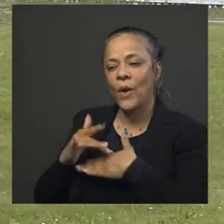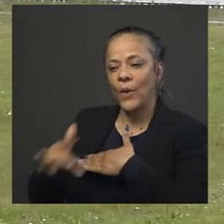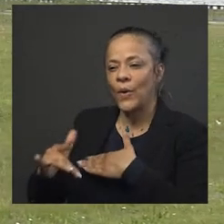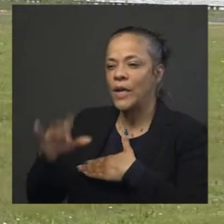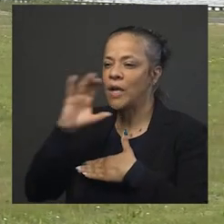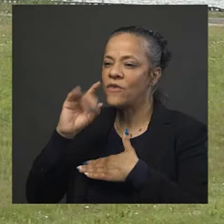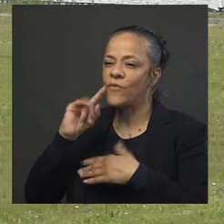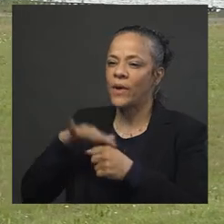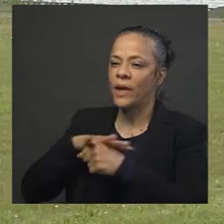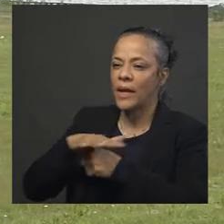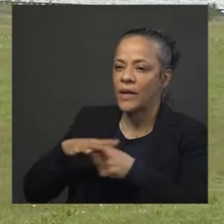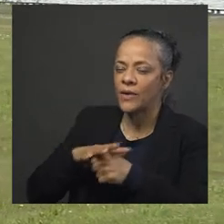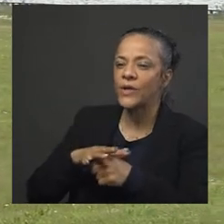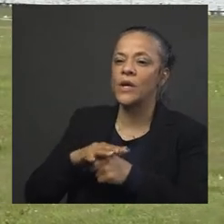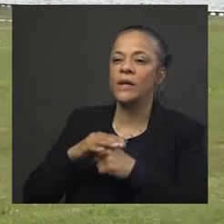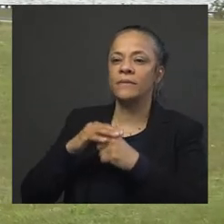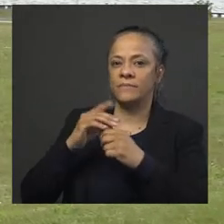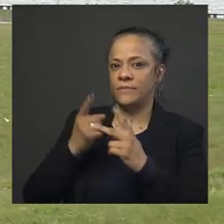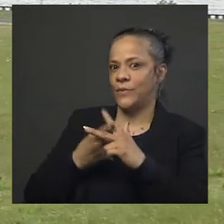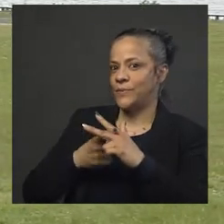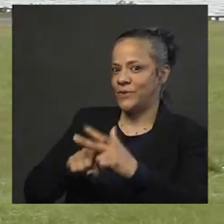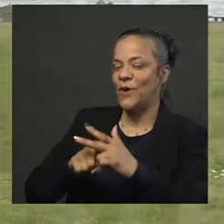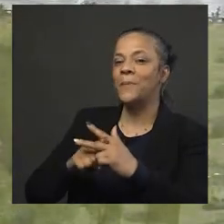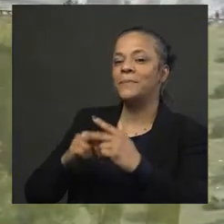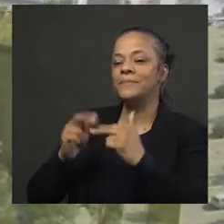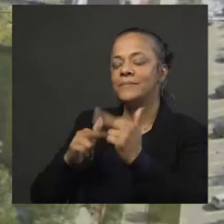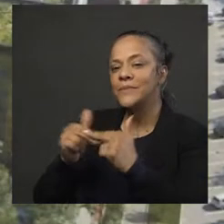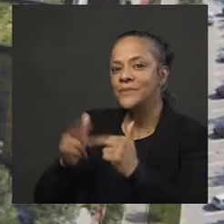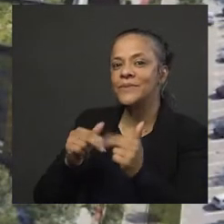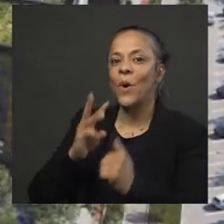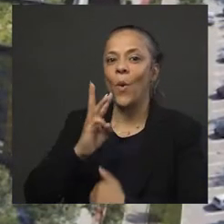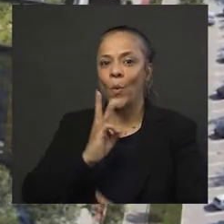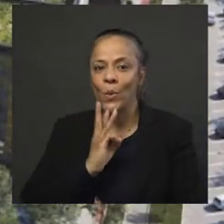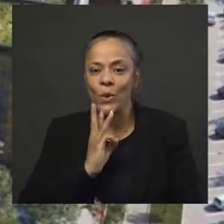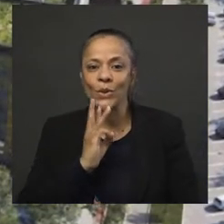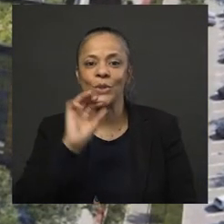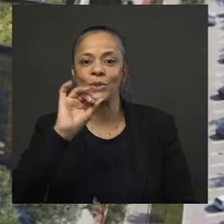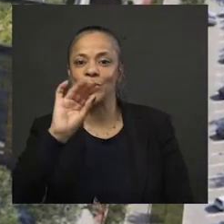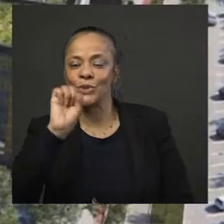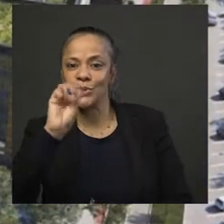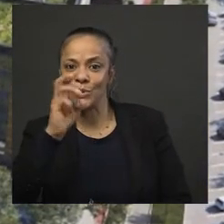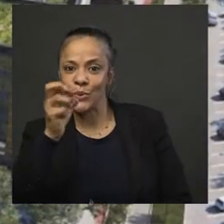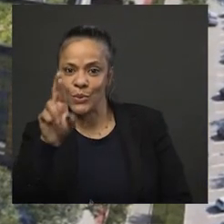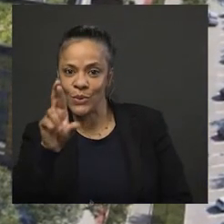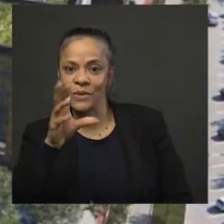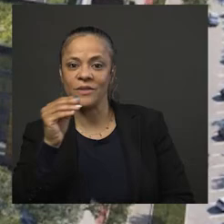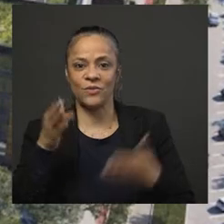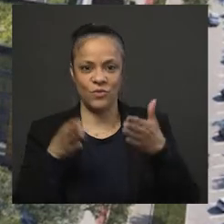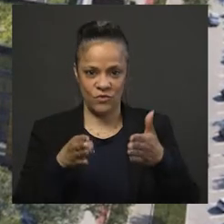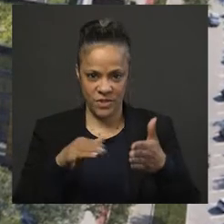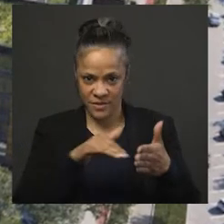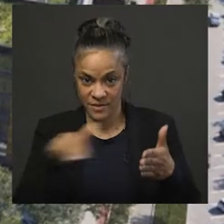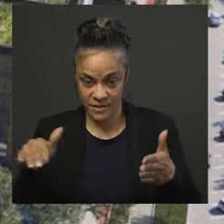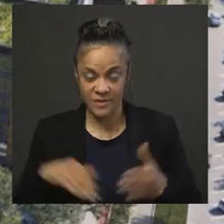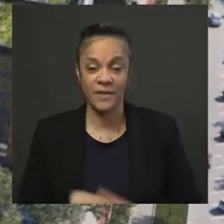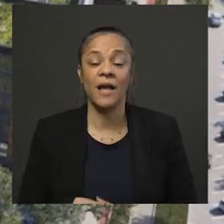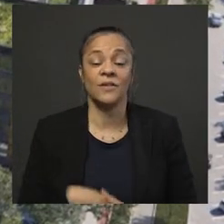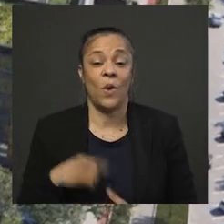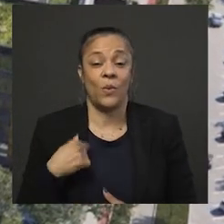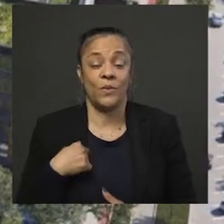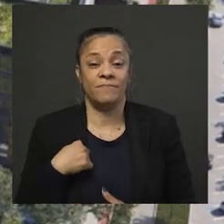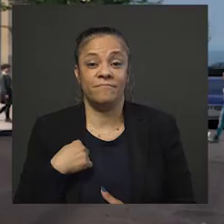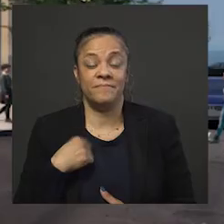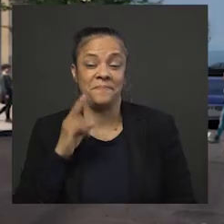the infrastructure that includes water, sewer and streets. All of that sets the stage for the first phase of buildings that we anticipate